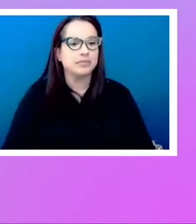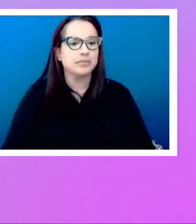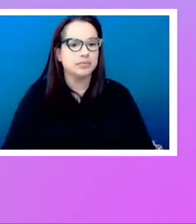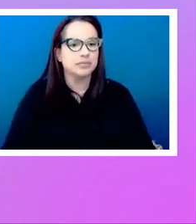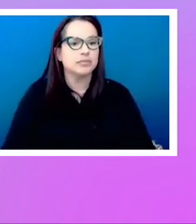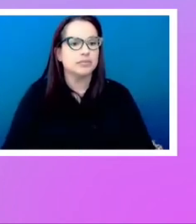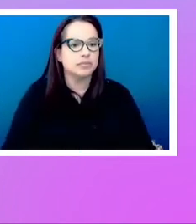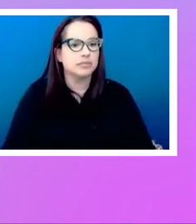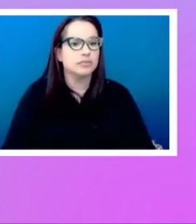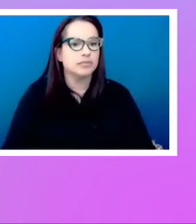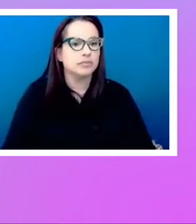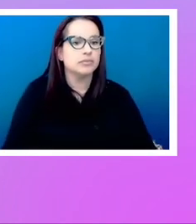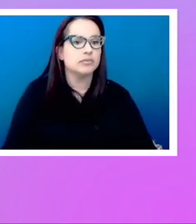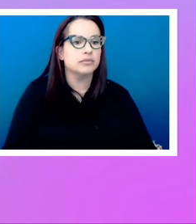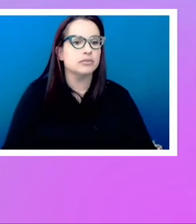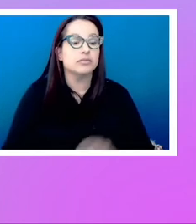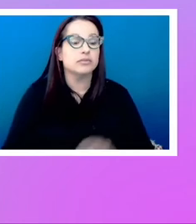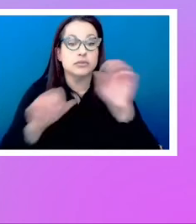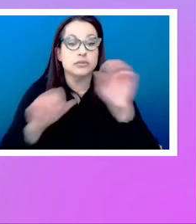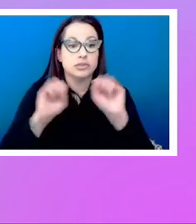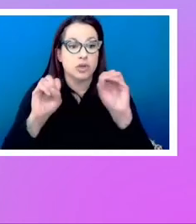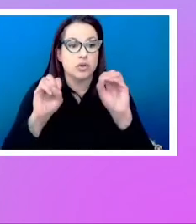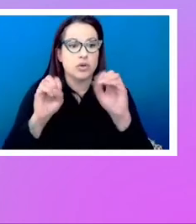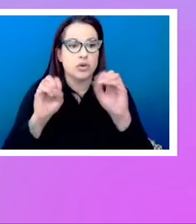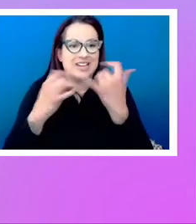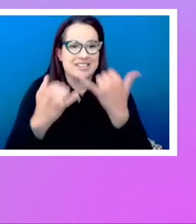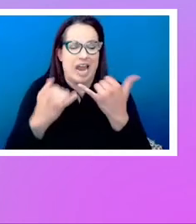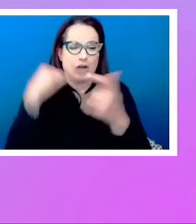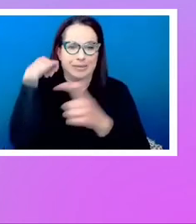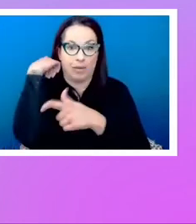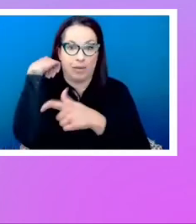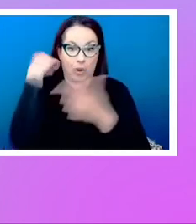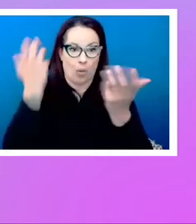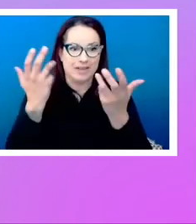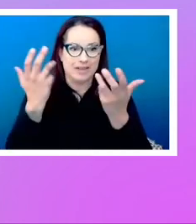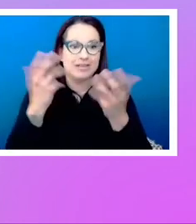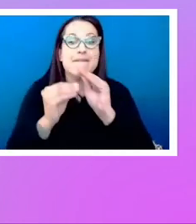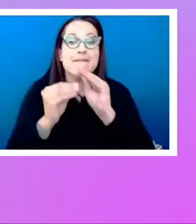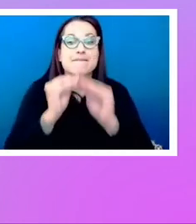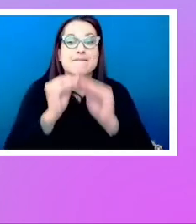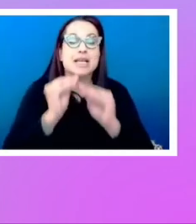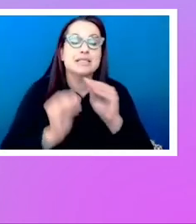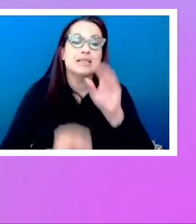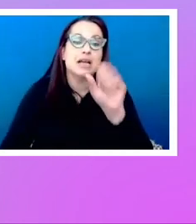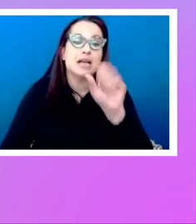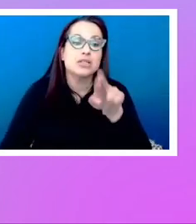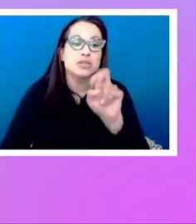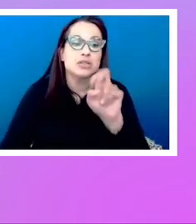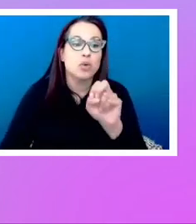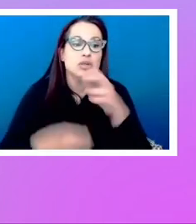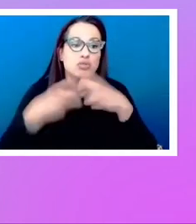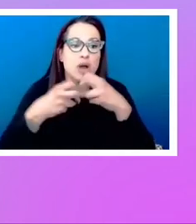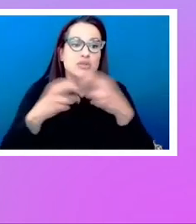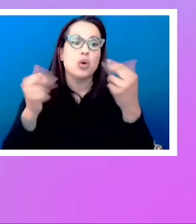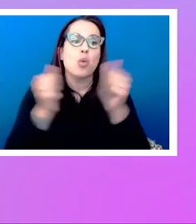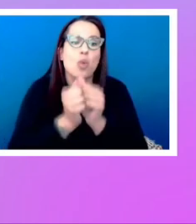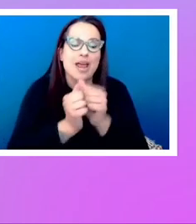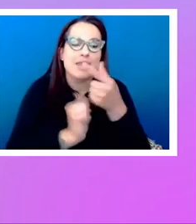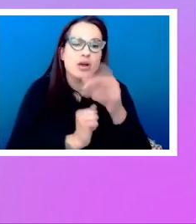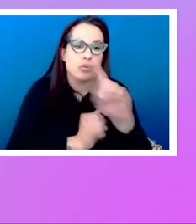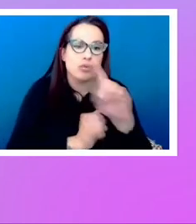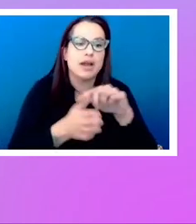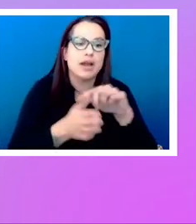So then we've got this temptation, fixing source problems using grid and Flexbox.